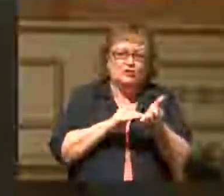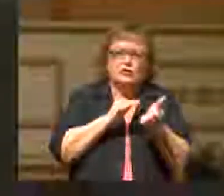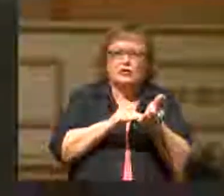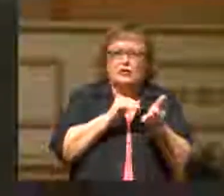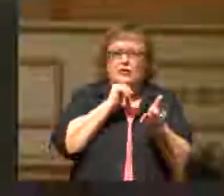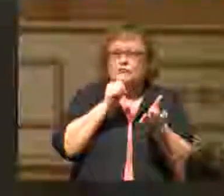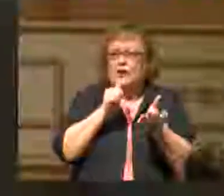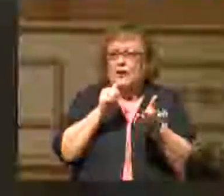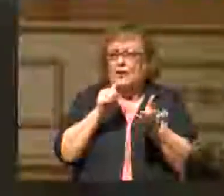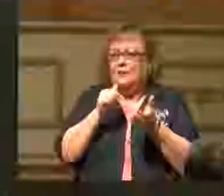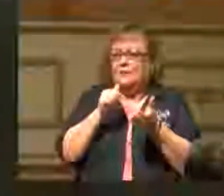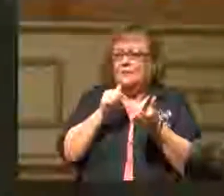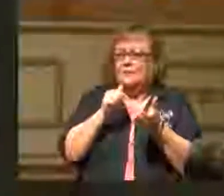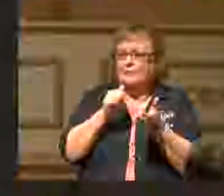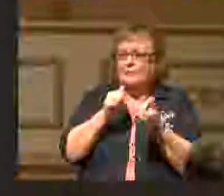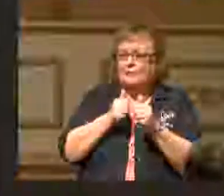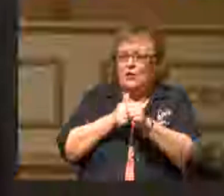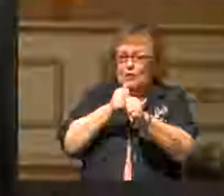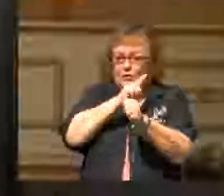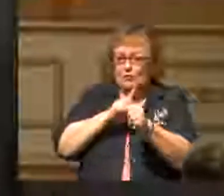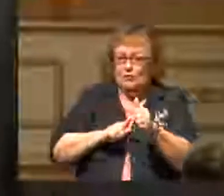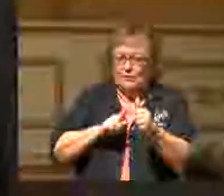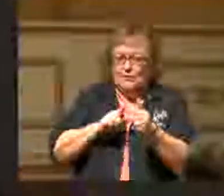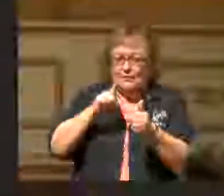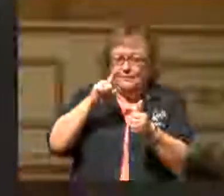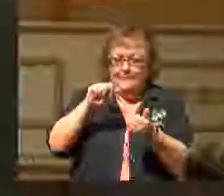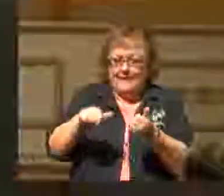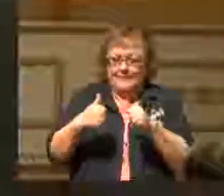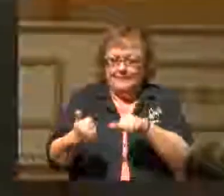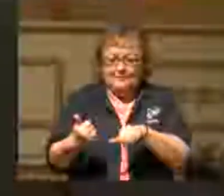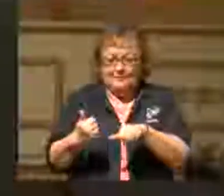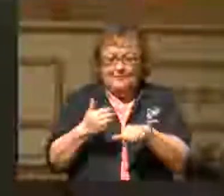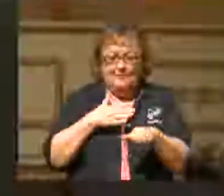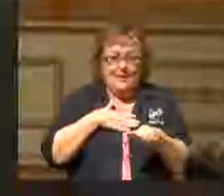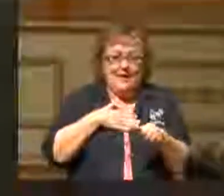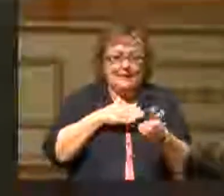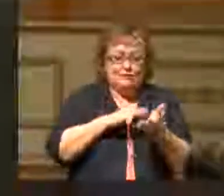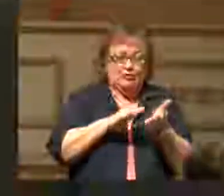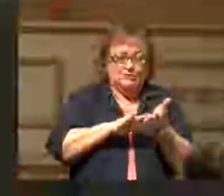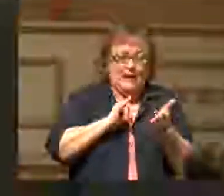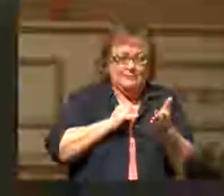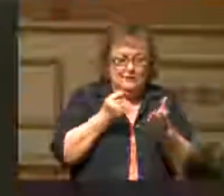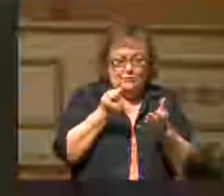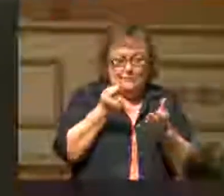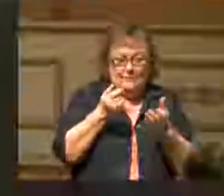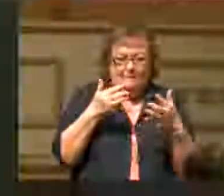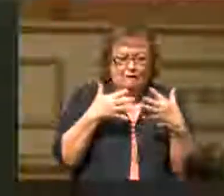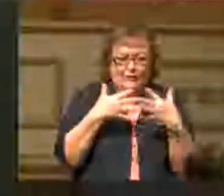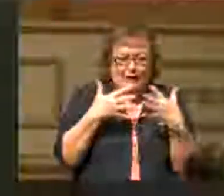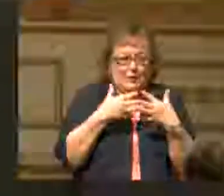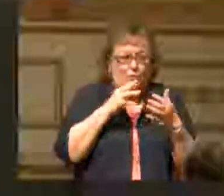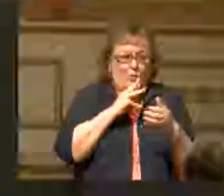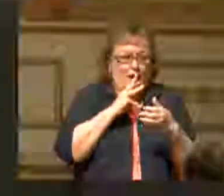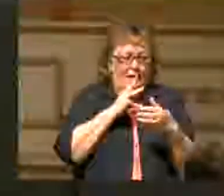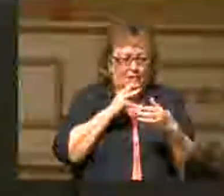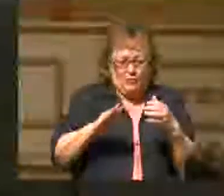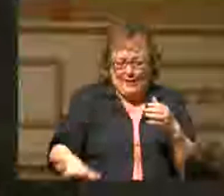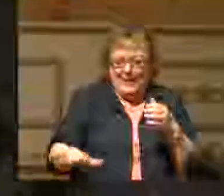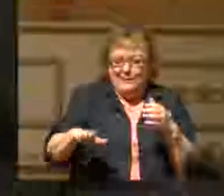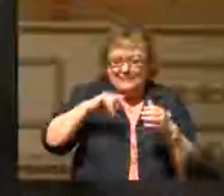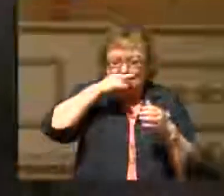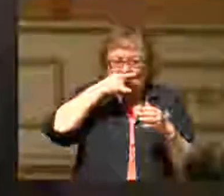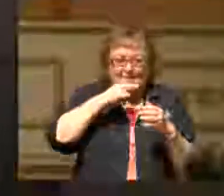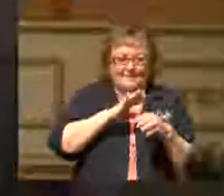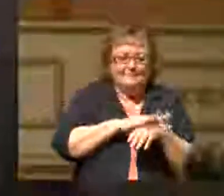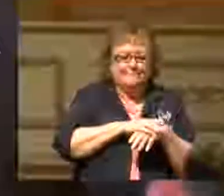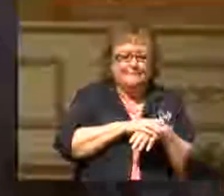baptism. For me, my excuse was I was a little bit afraid of water. When I was a kid,